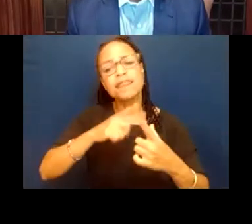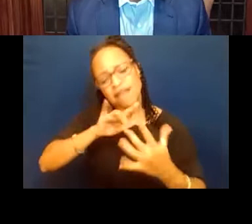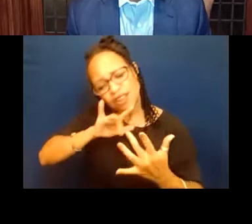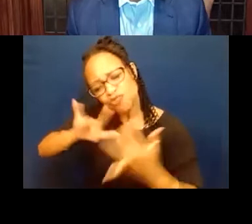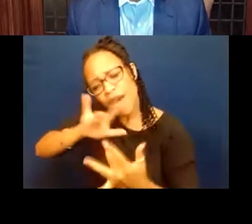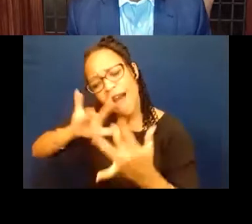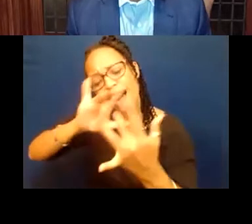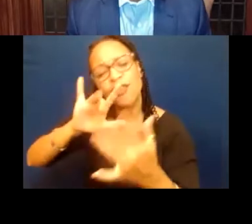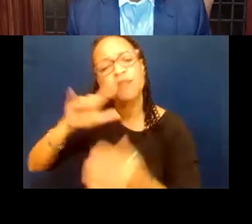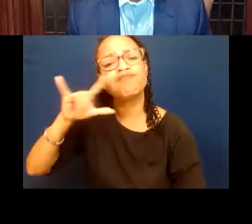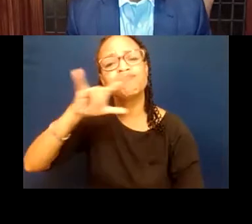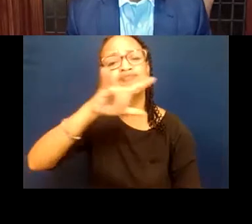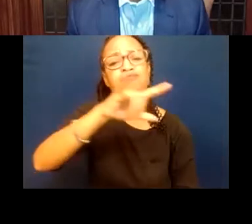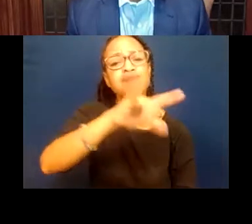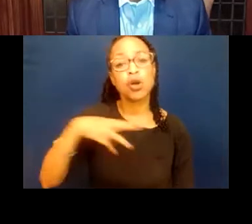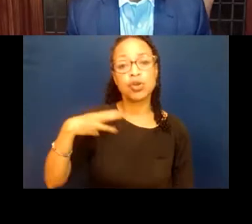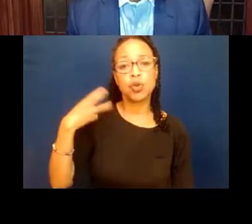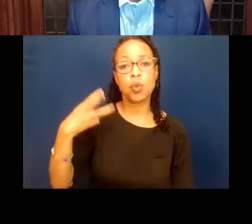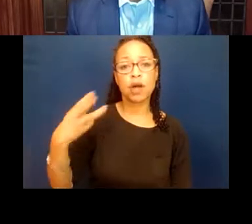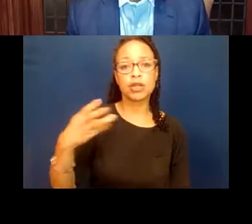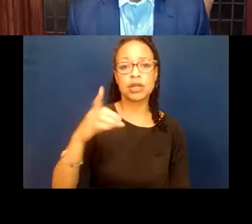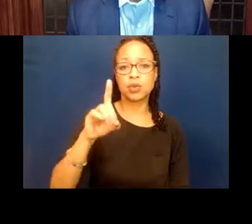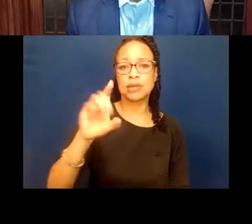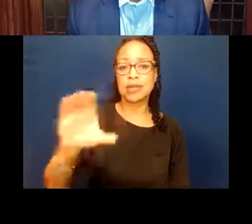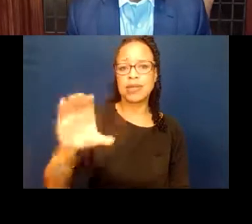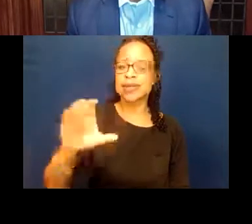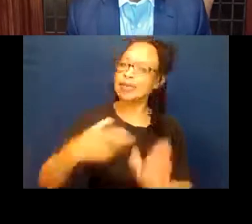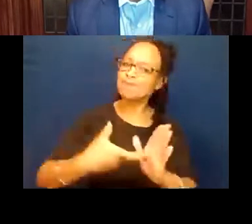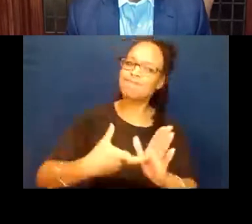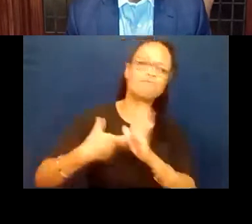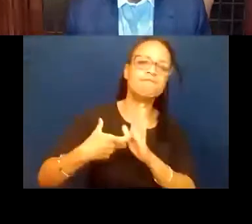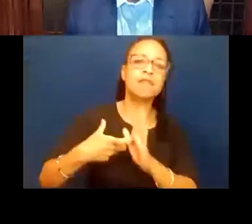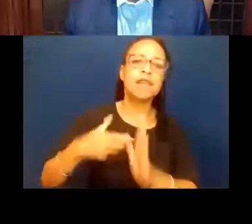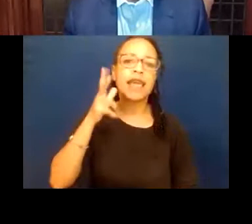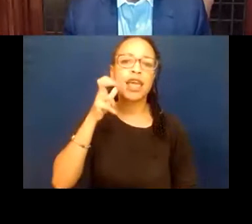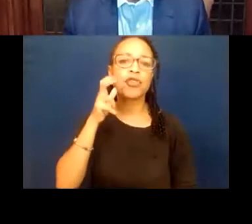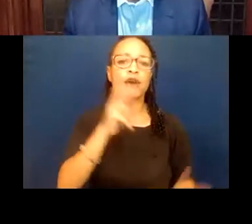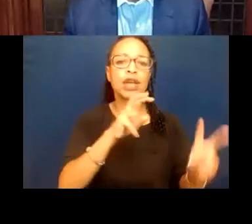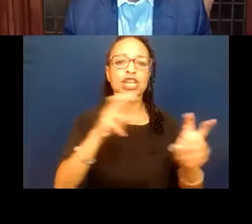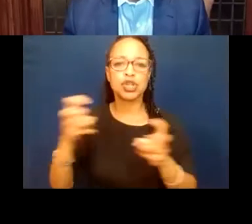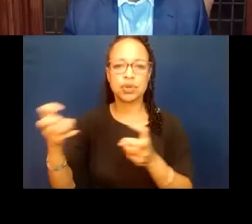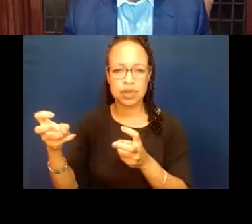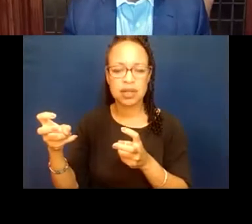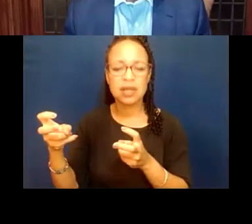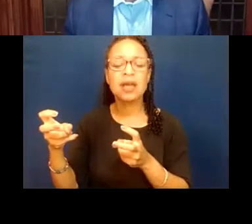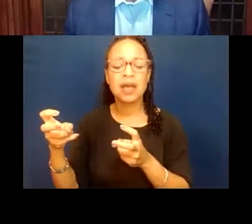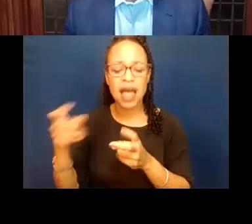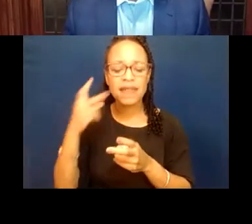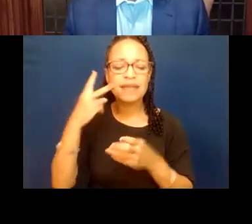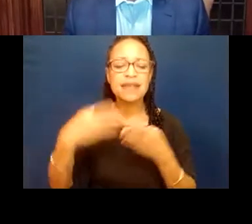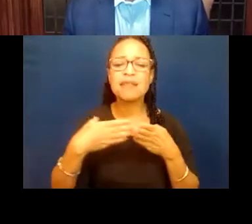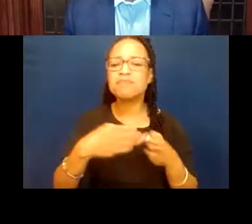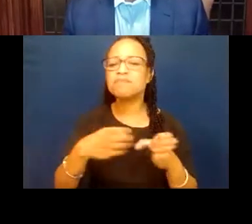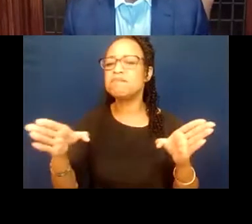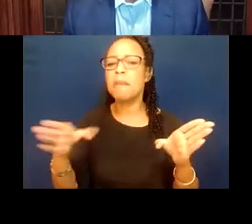D.C. to demand that action be taken on their issues, so that they see civic engagement so much broader. And so